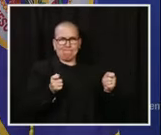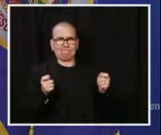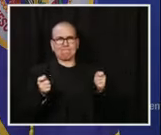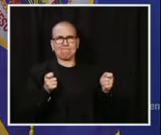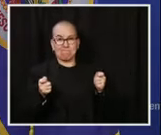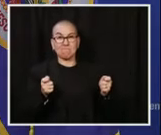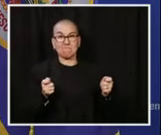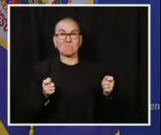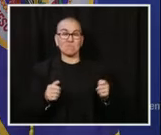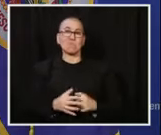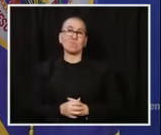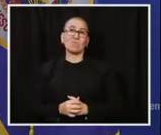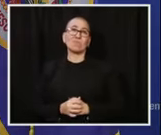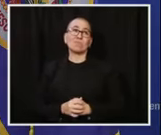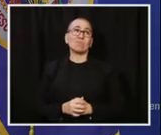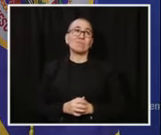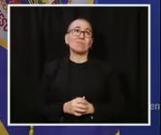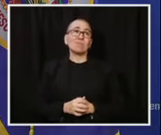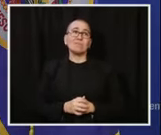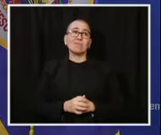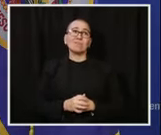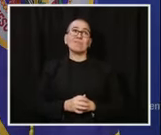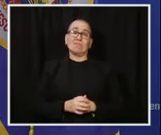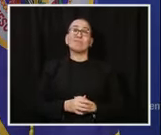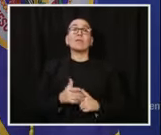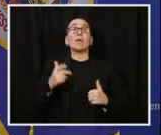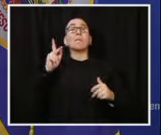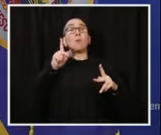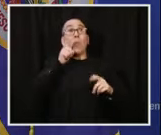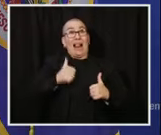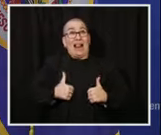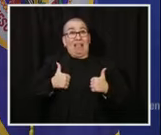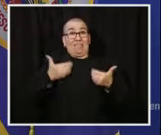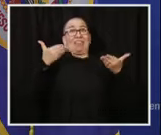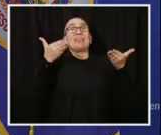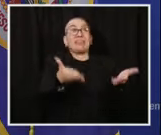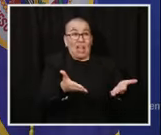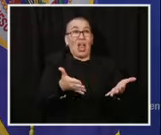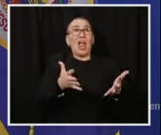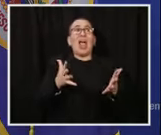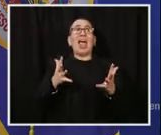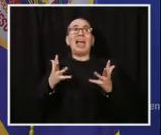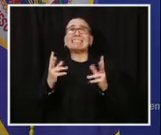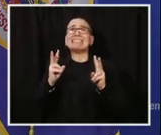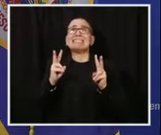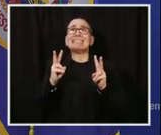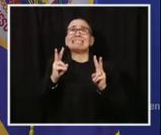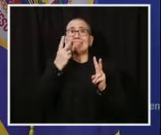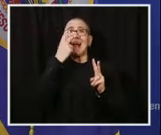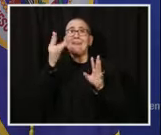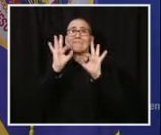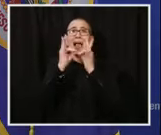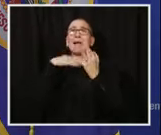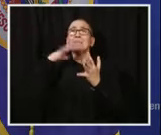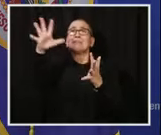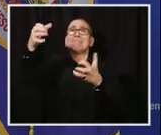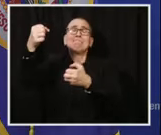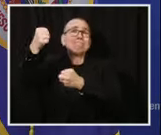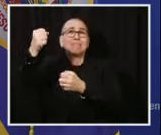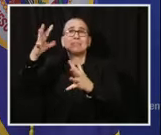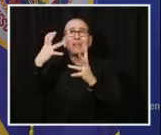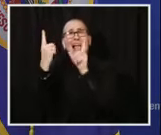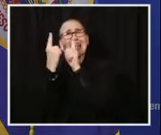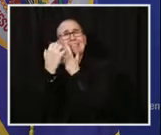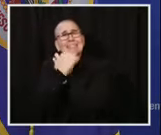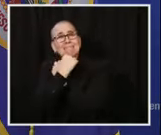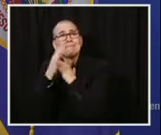families and residents are anxious to be reunited with their loved ones. I'd love to see my four grandparents down in Faribault, Minnesota this Christmas time, but I just don't know that that's going to